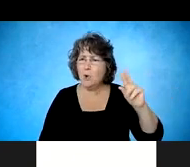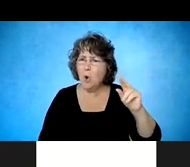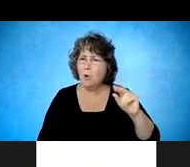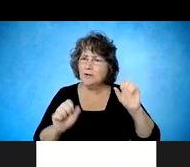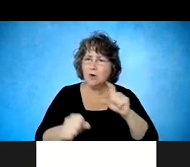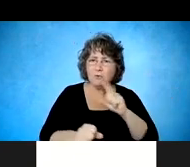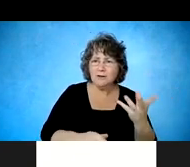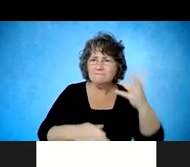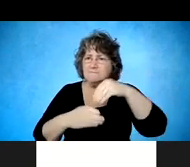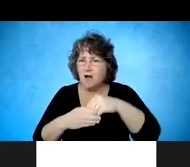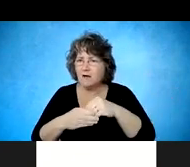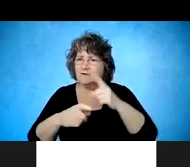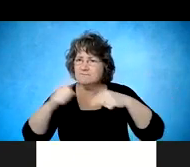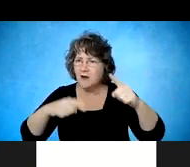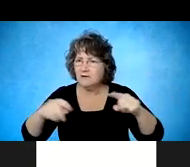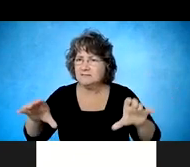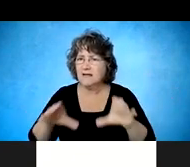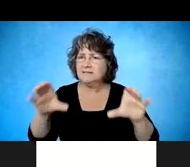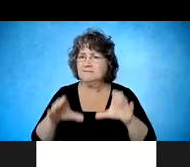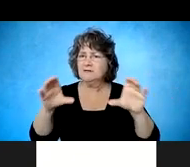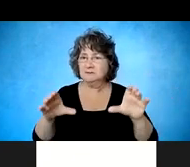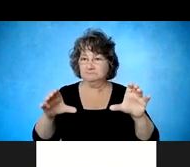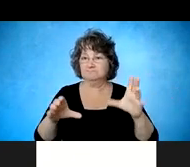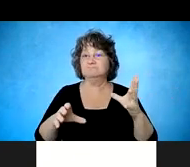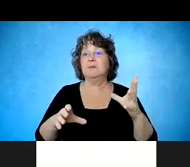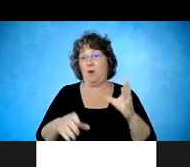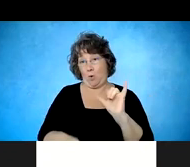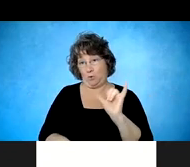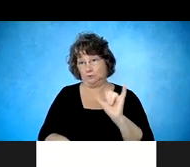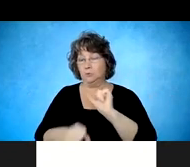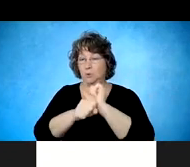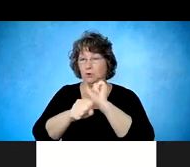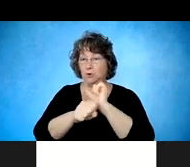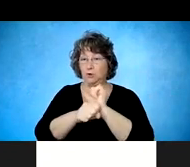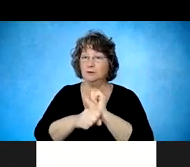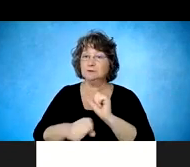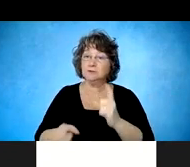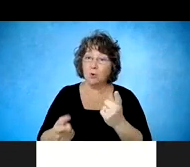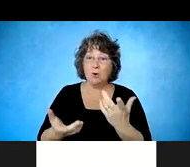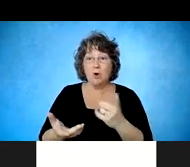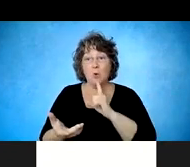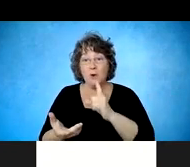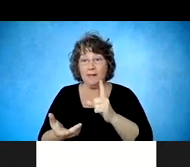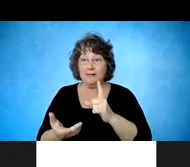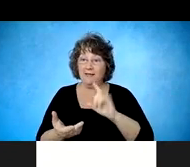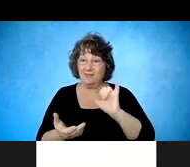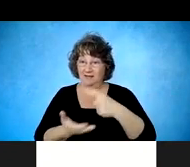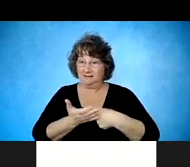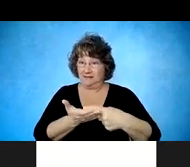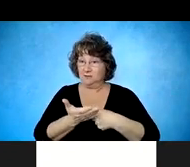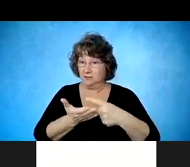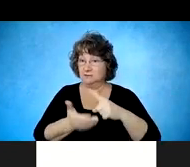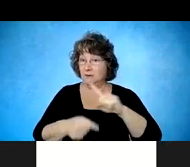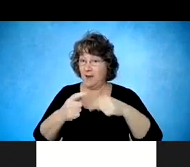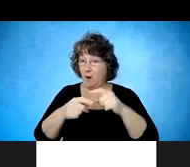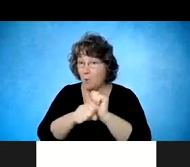that we're talking about work makes it an expectation that they certainly can return to work. It's a long term goal presented